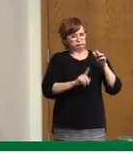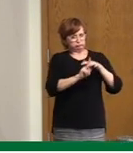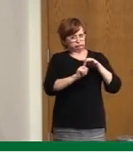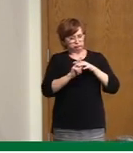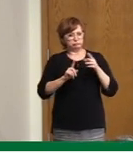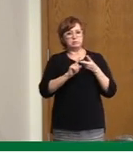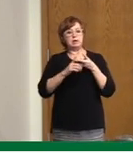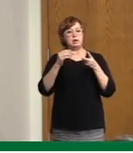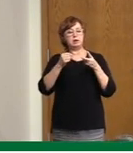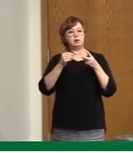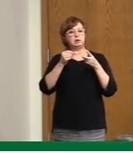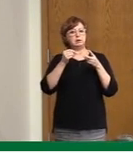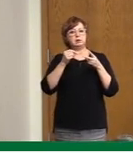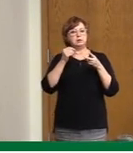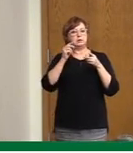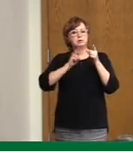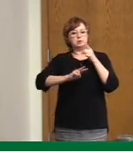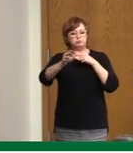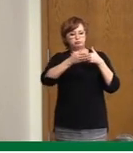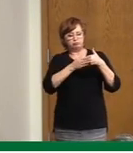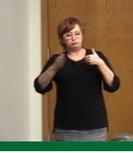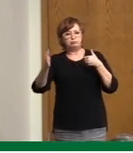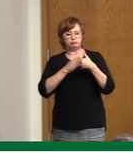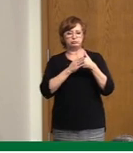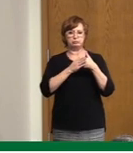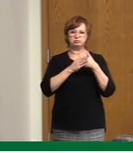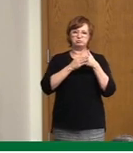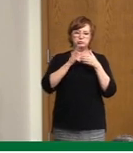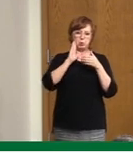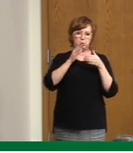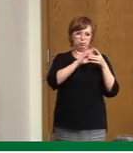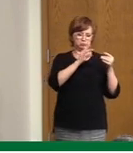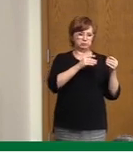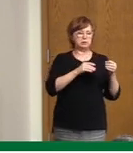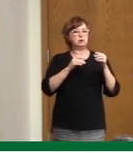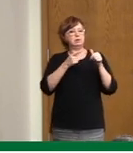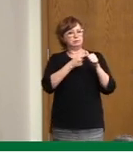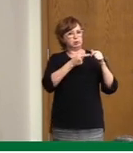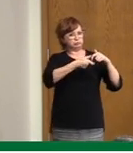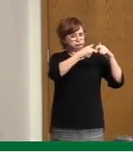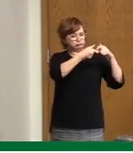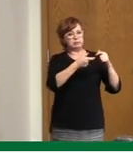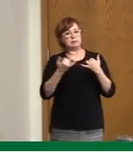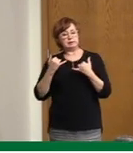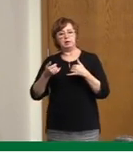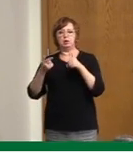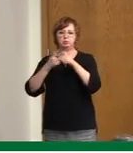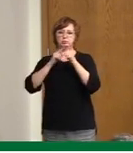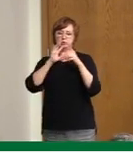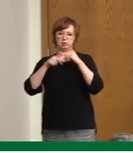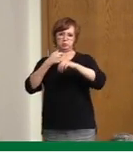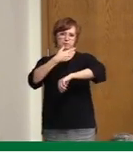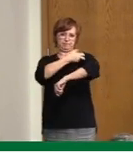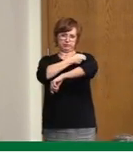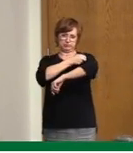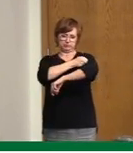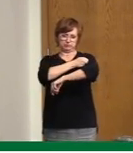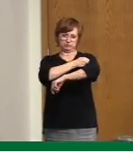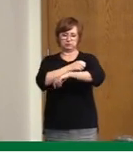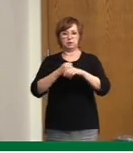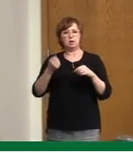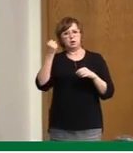few weeks. Before he does that I want to say a quick few words about vaccines. Near the start of this pandemic,